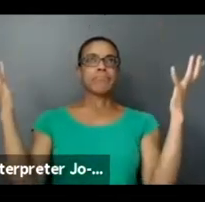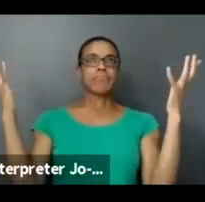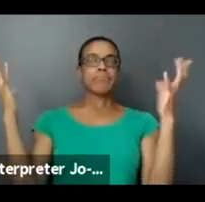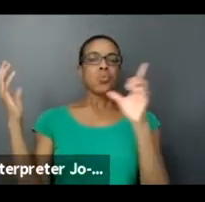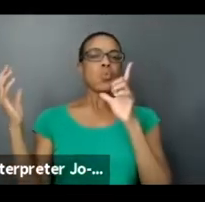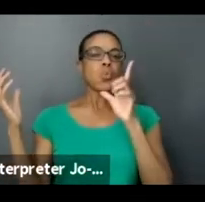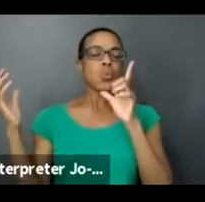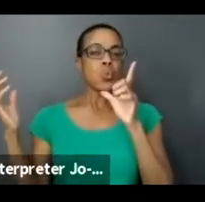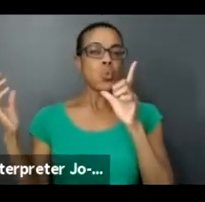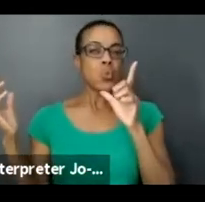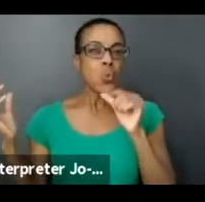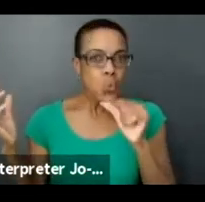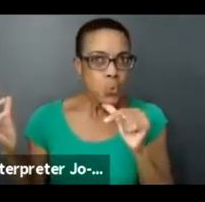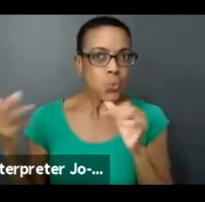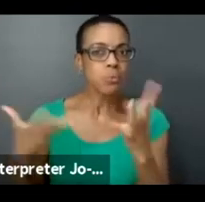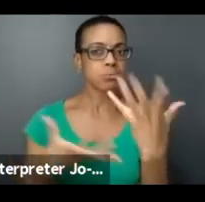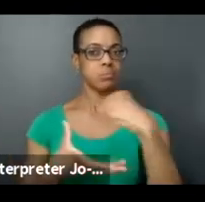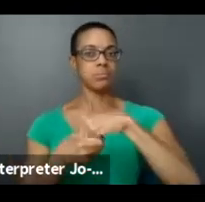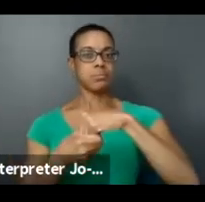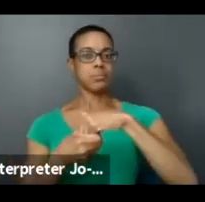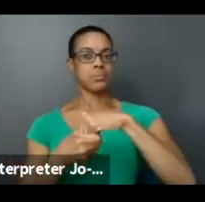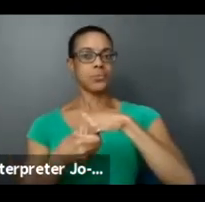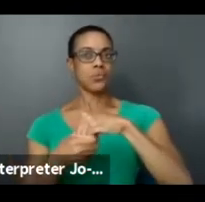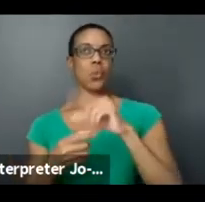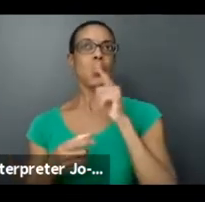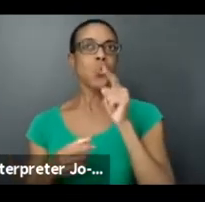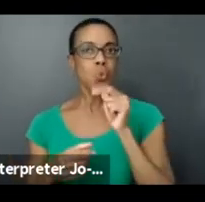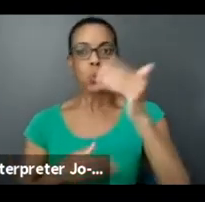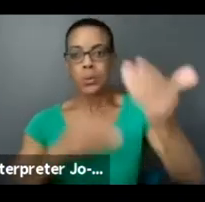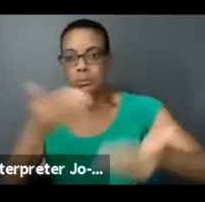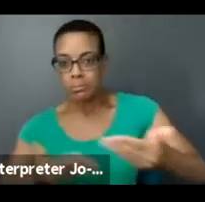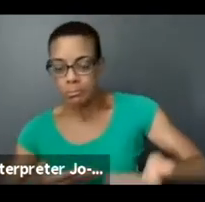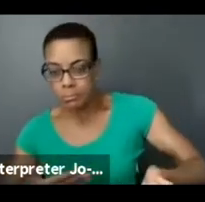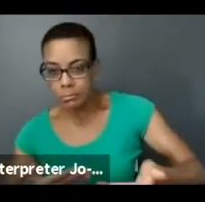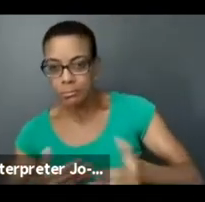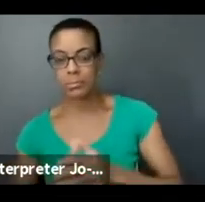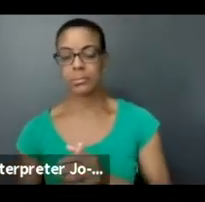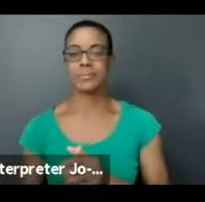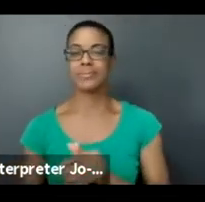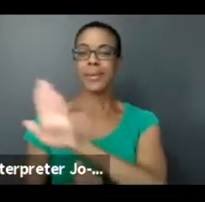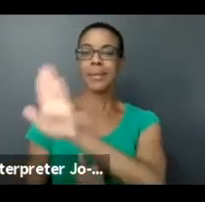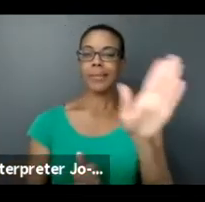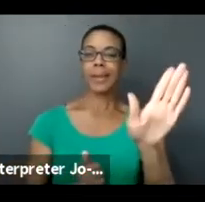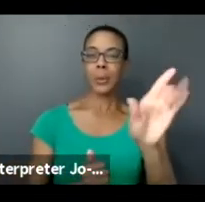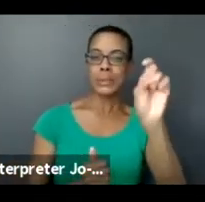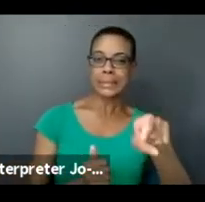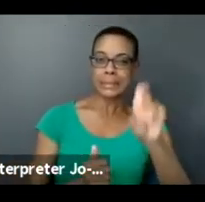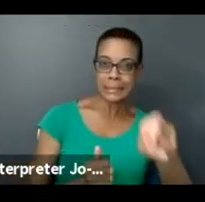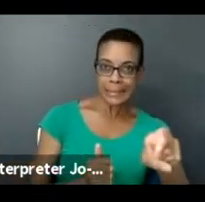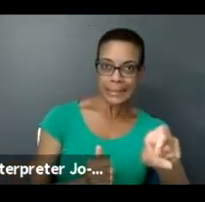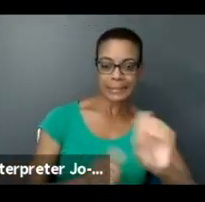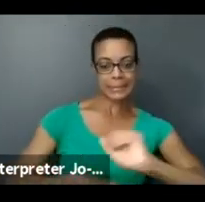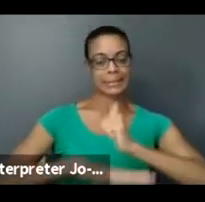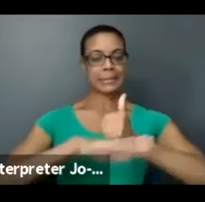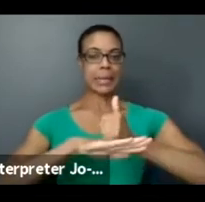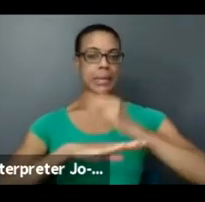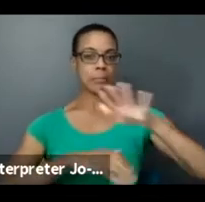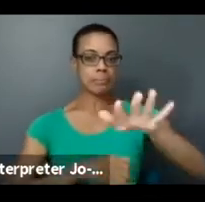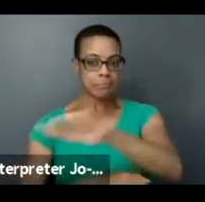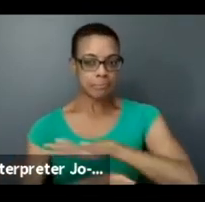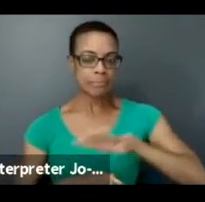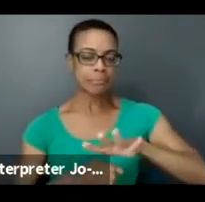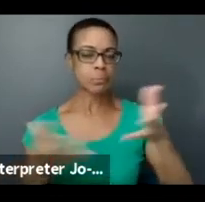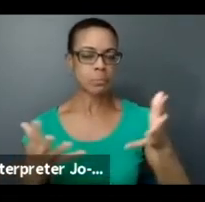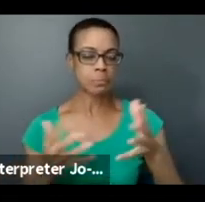be a part of this space, included in this space, what were sort of the needs for how to create this space. So a majority